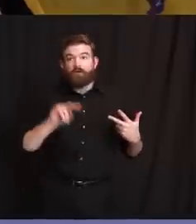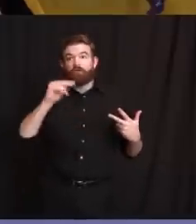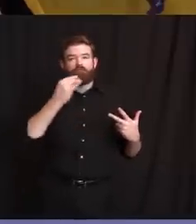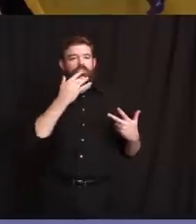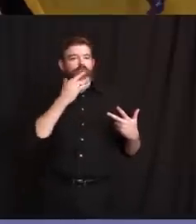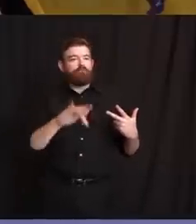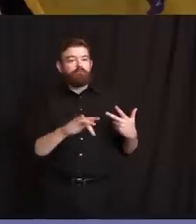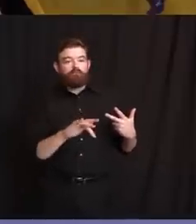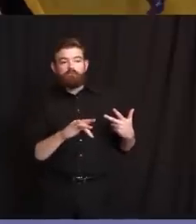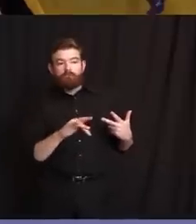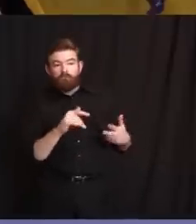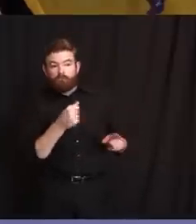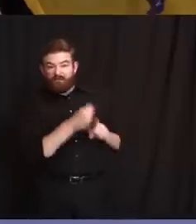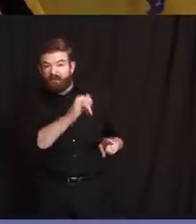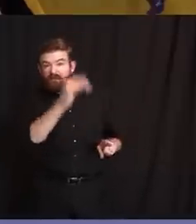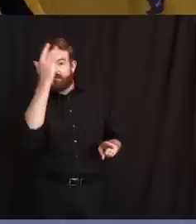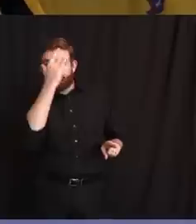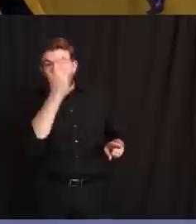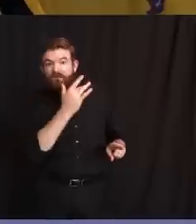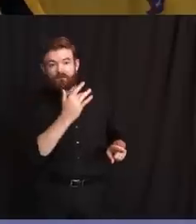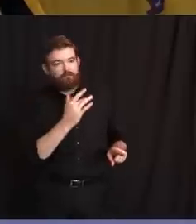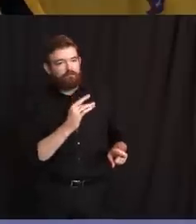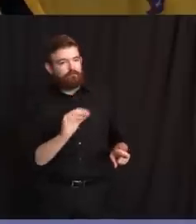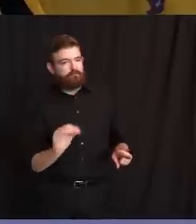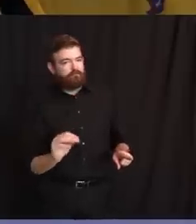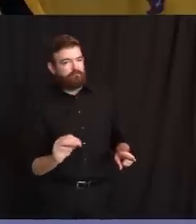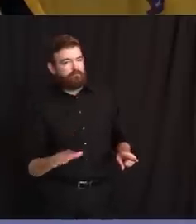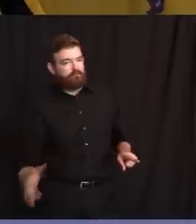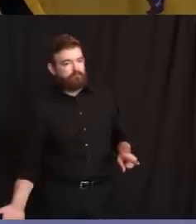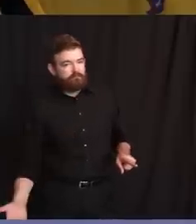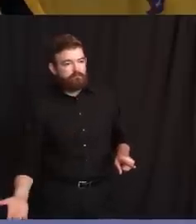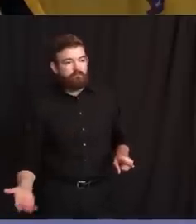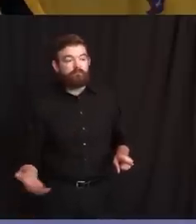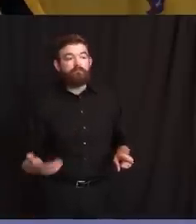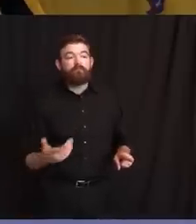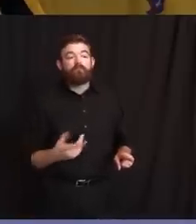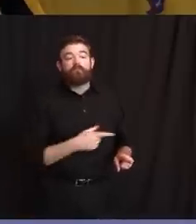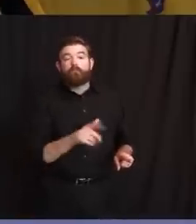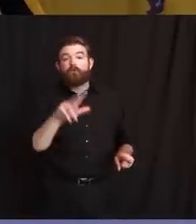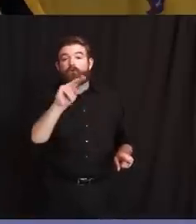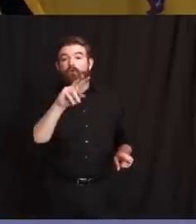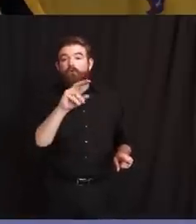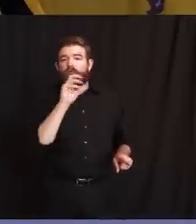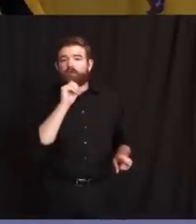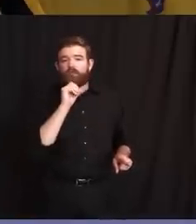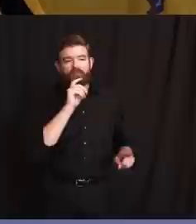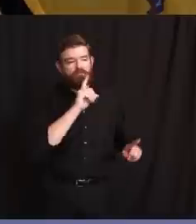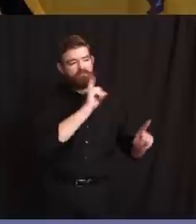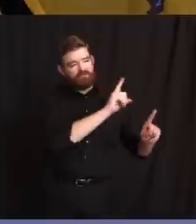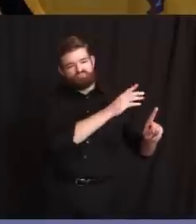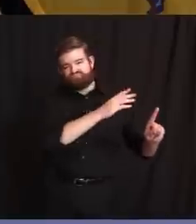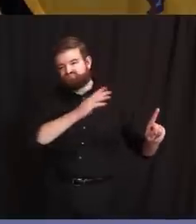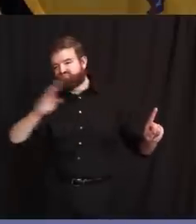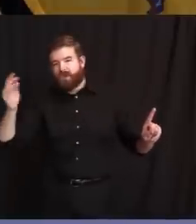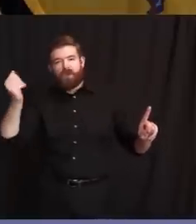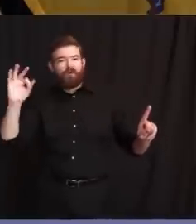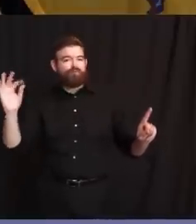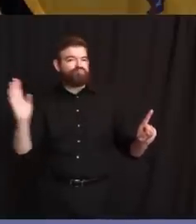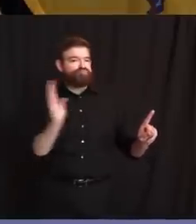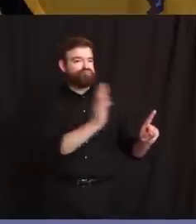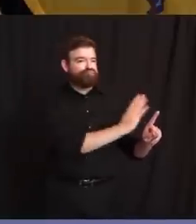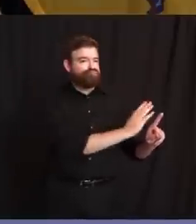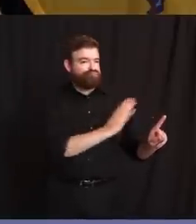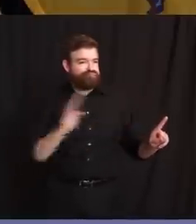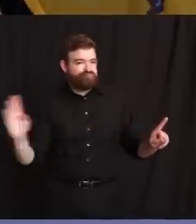The ages of the children affected are as young as one to 18 years of age. Seven of these kids are